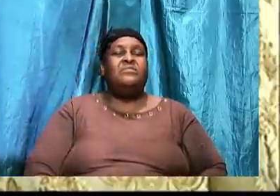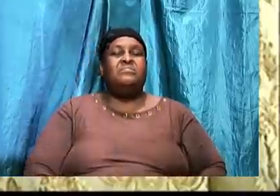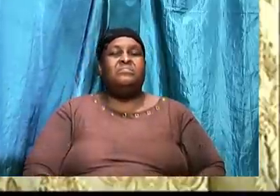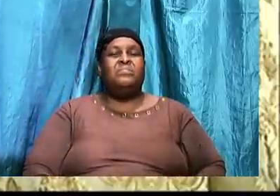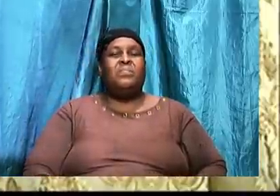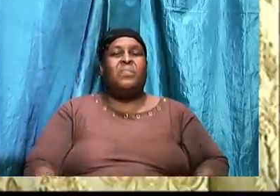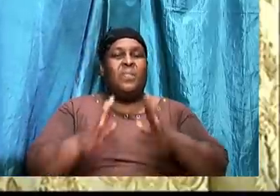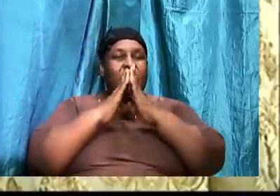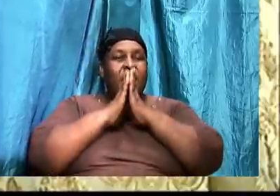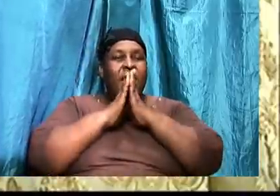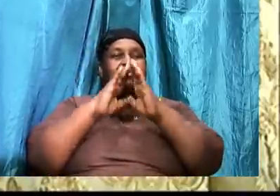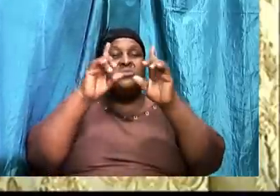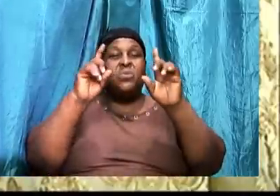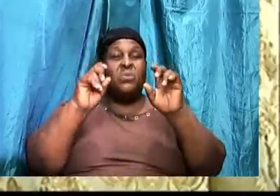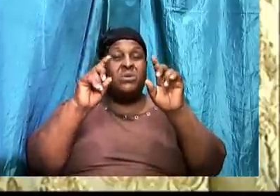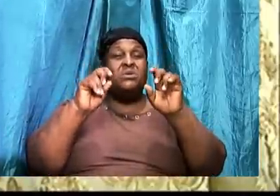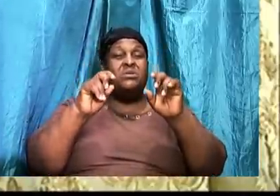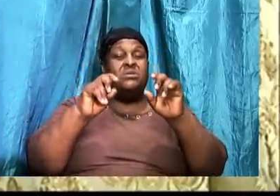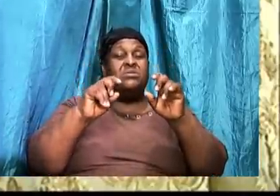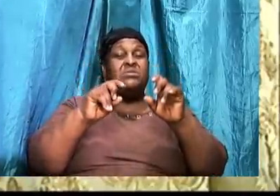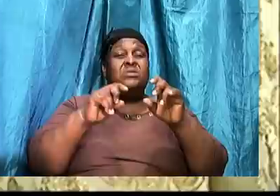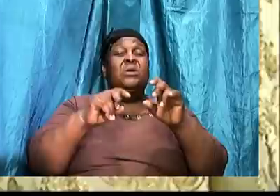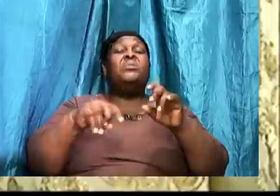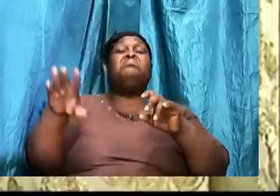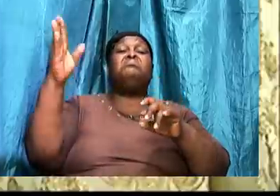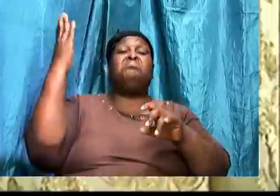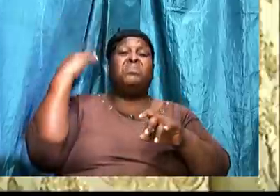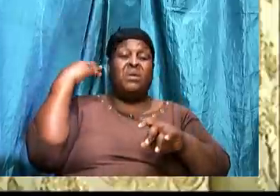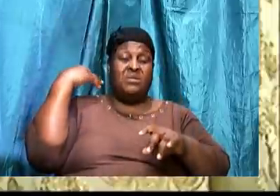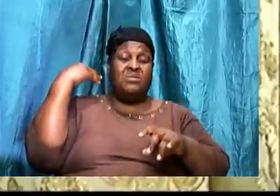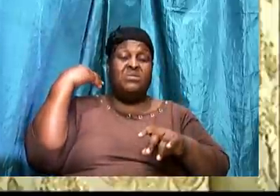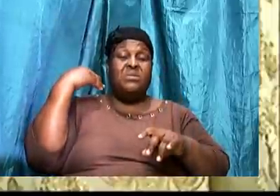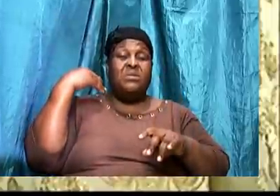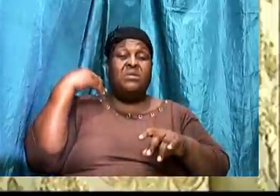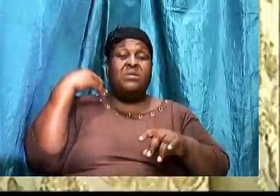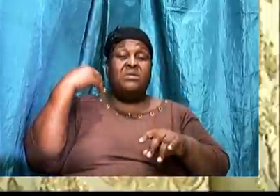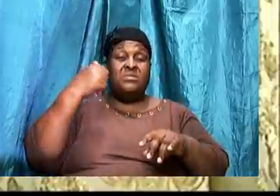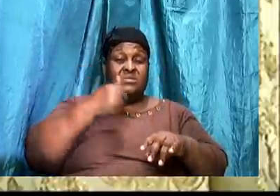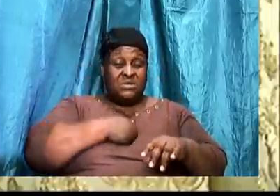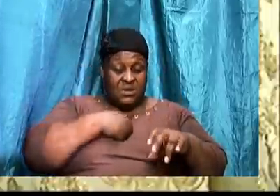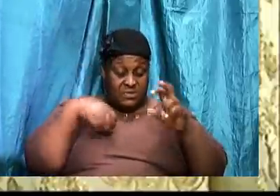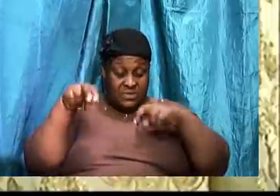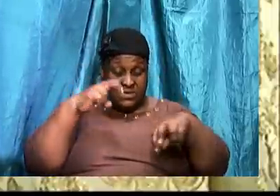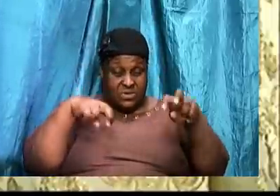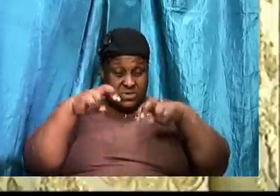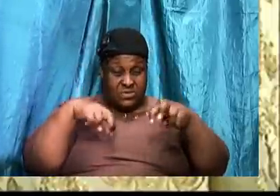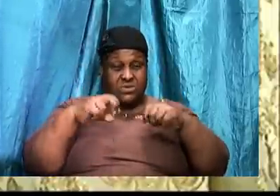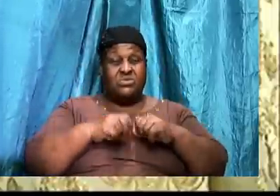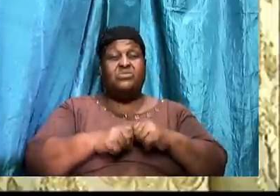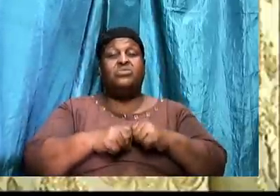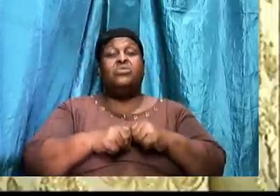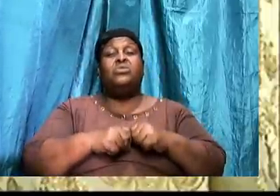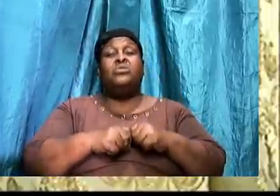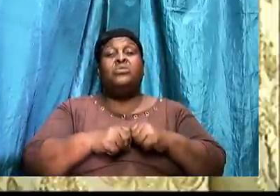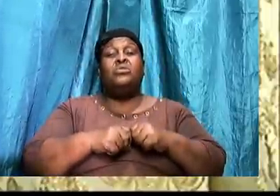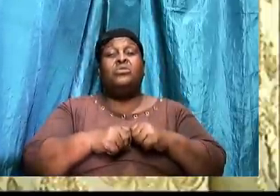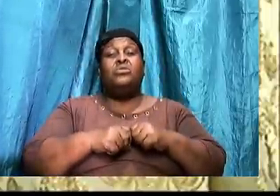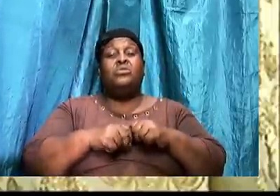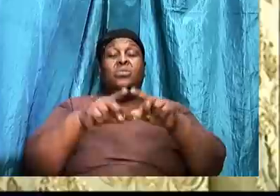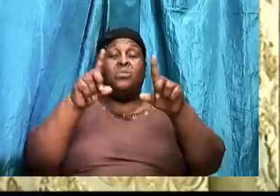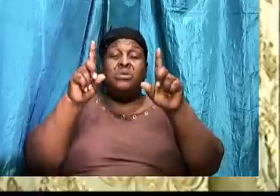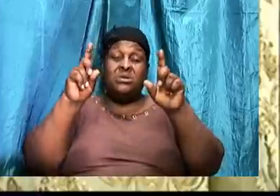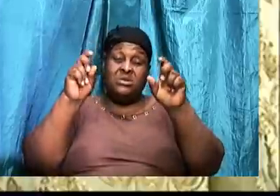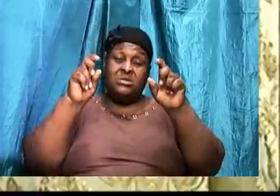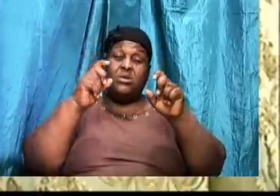question, we self-search, and we answer it carefully. We ask who was in control, or who is in